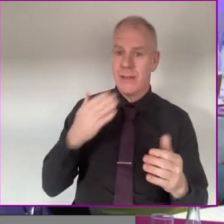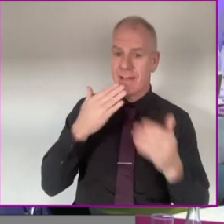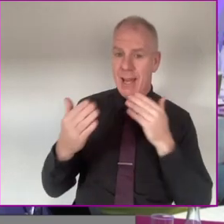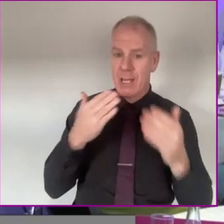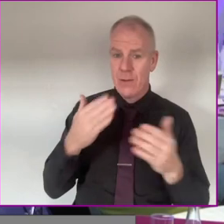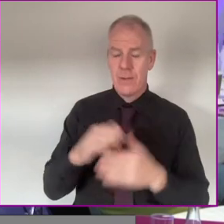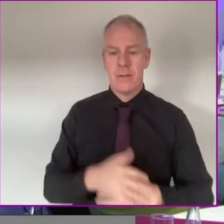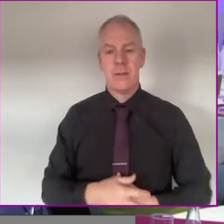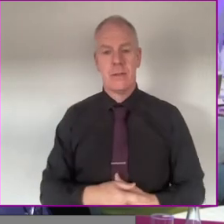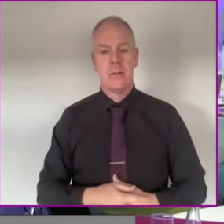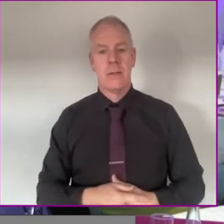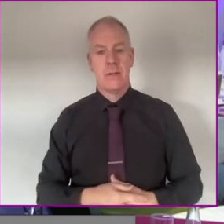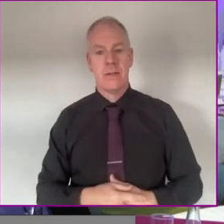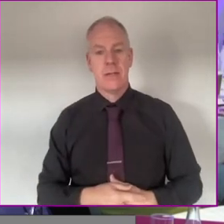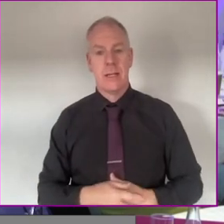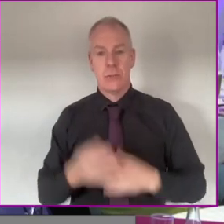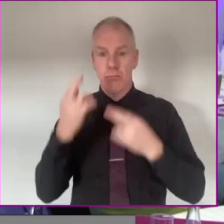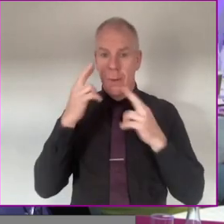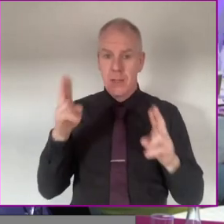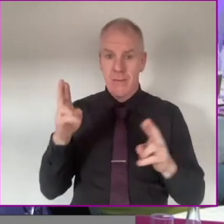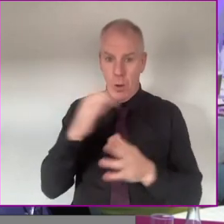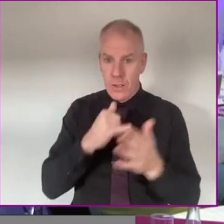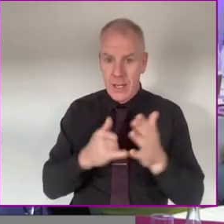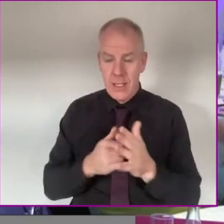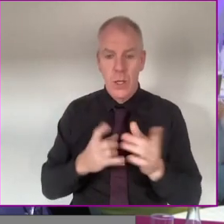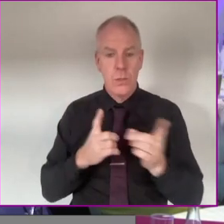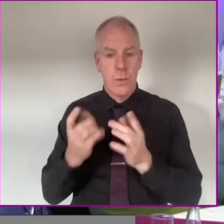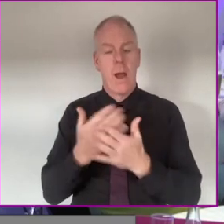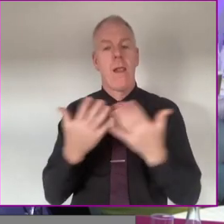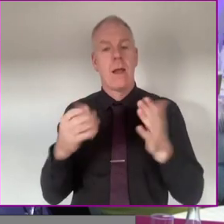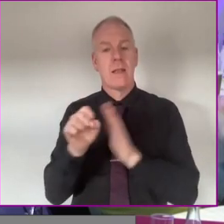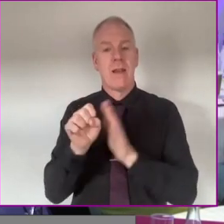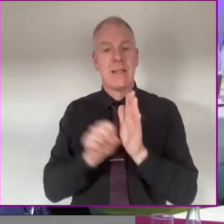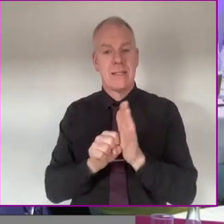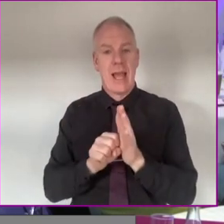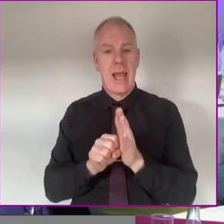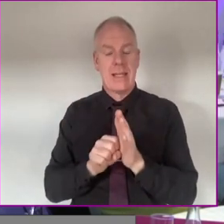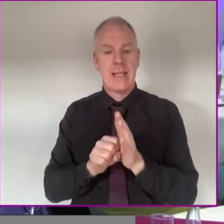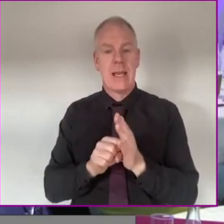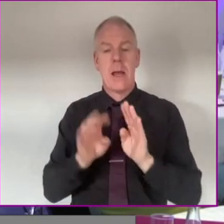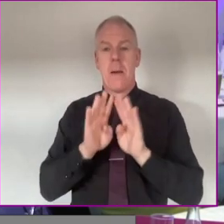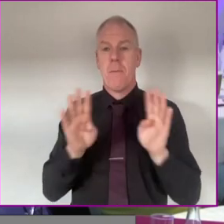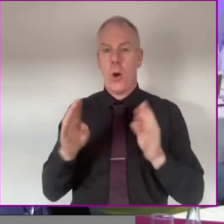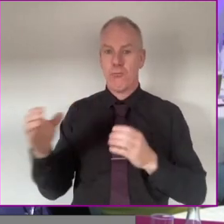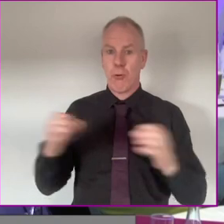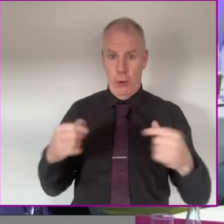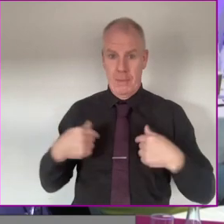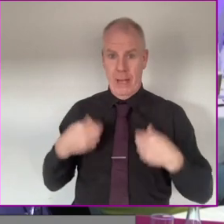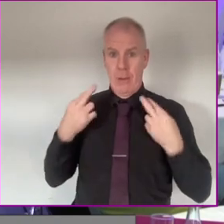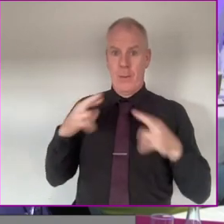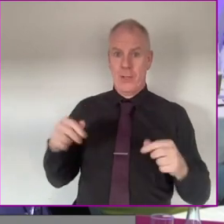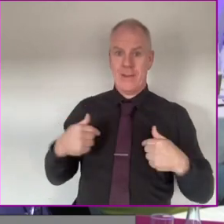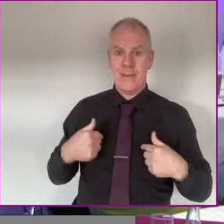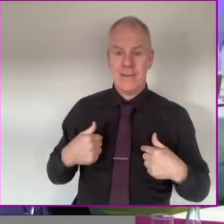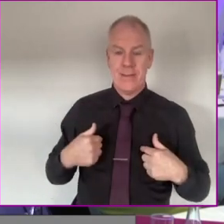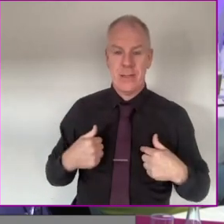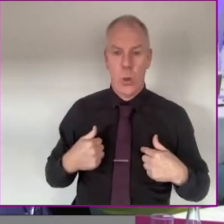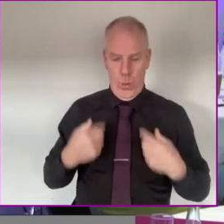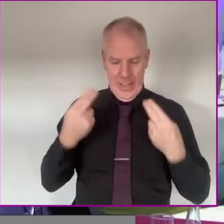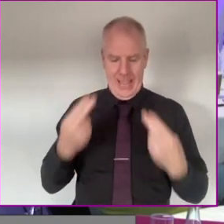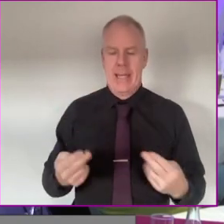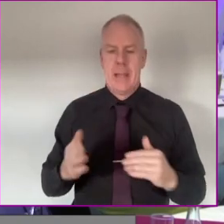That was great. Thanks very much. And as the representative of the organization that does a lot of the state board recruitment, it was really great to hear that. And